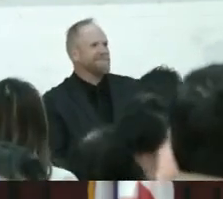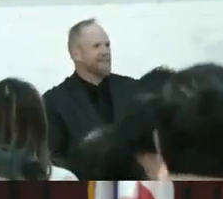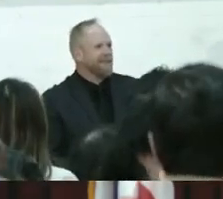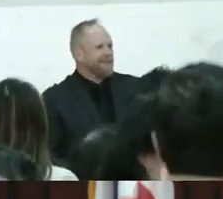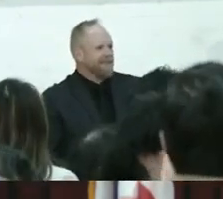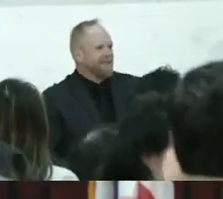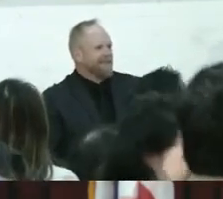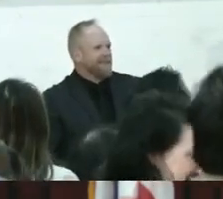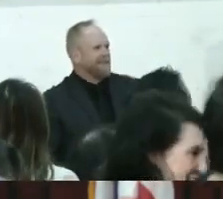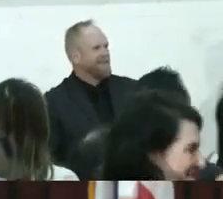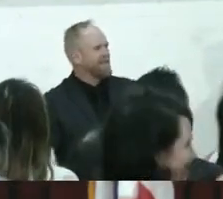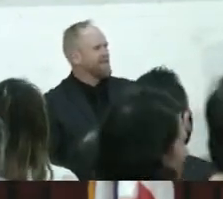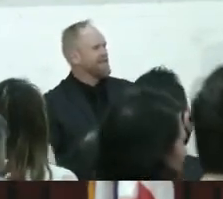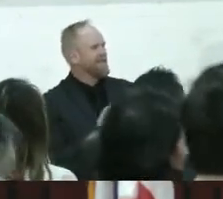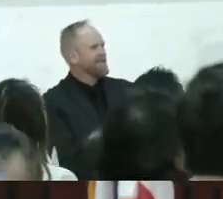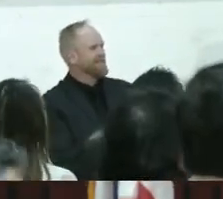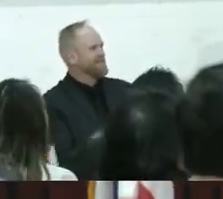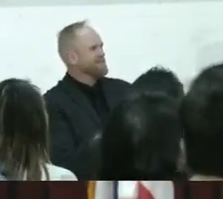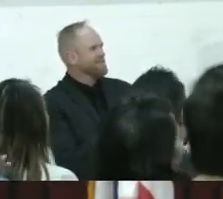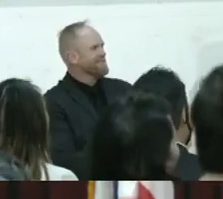thank you you